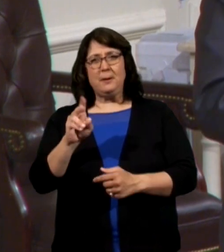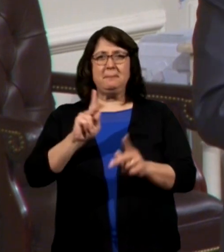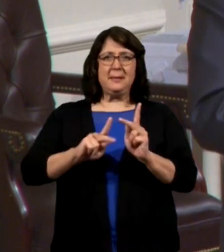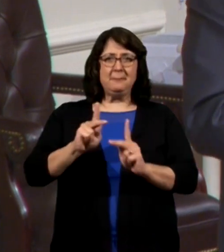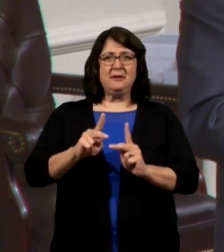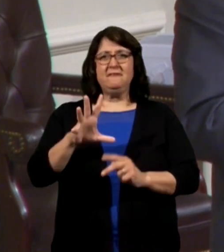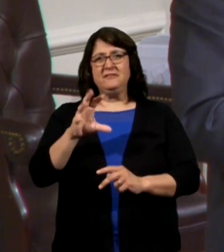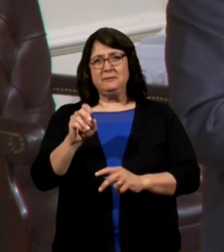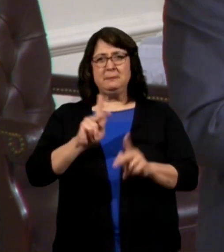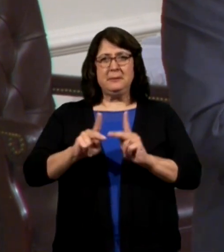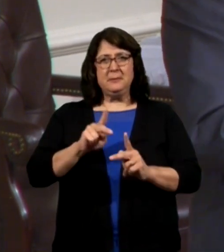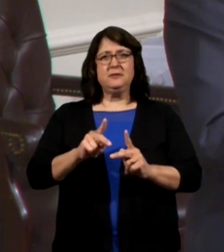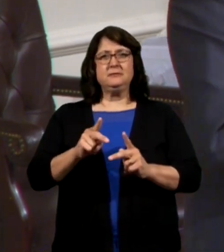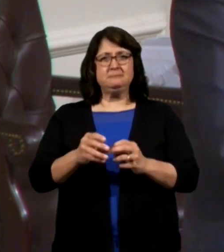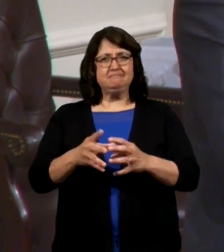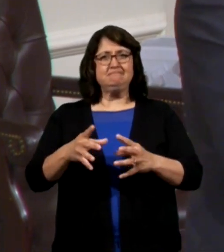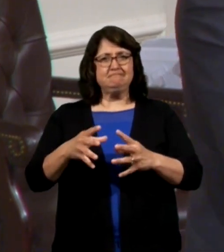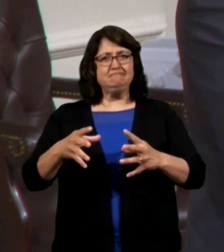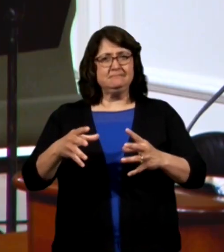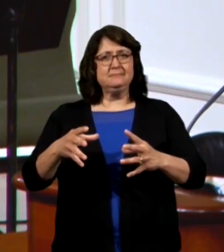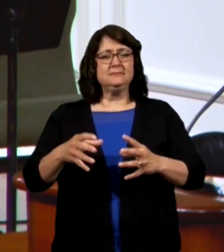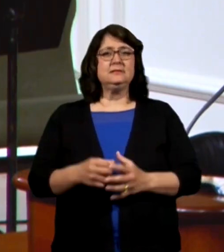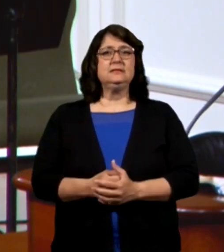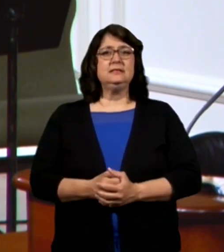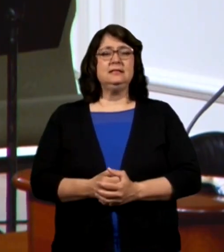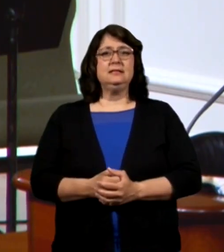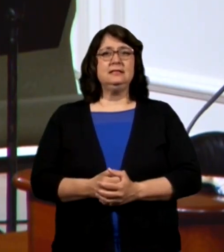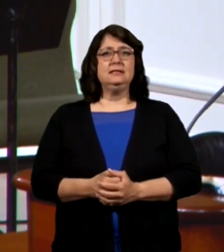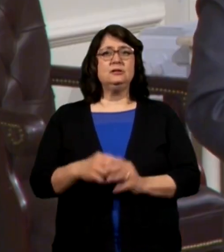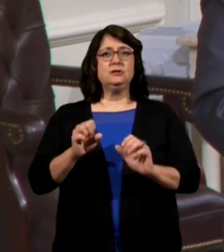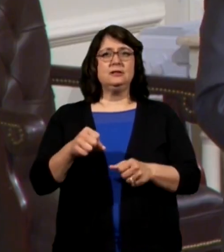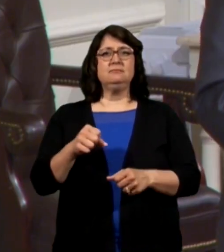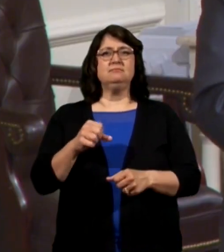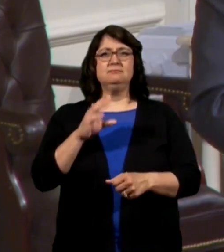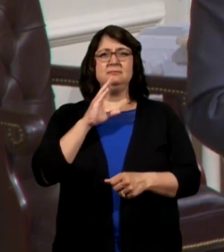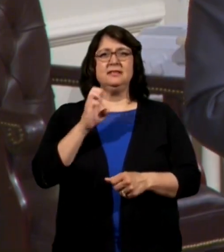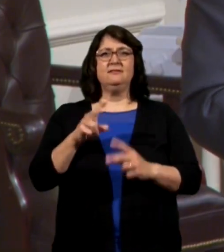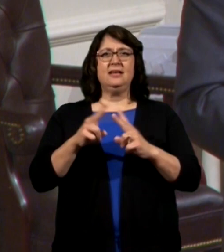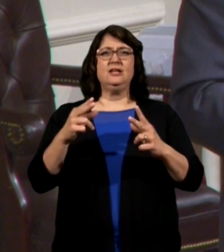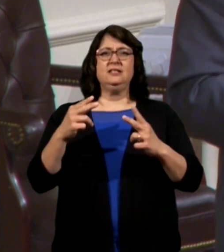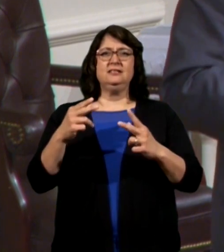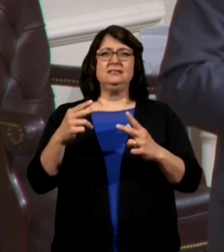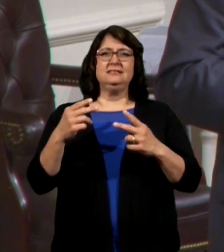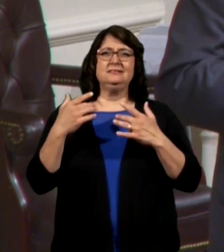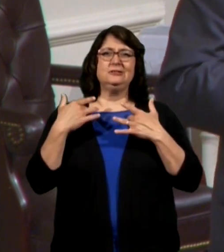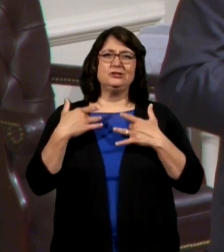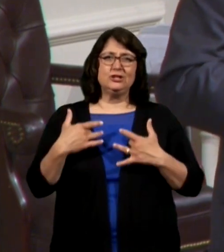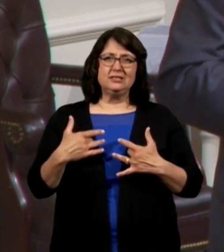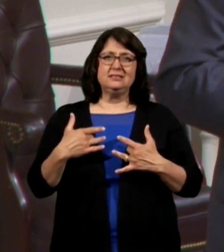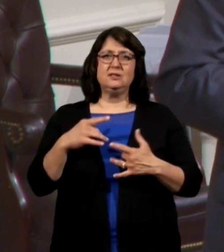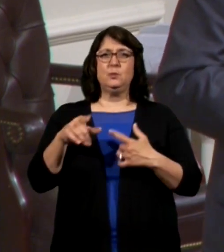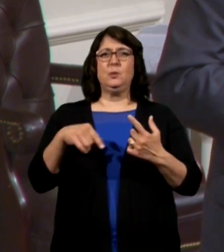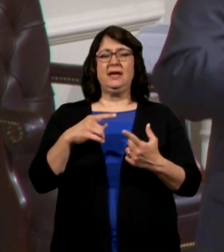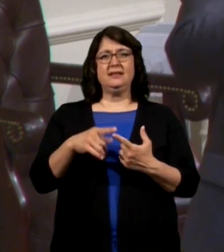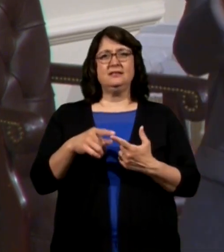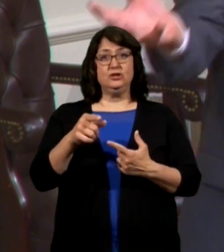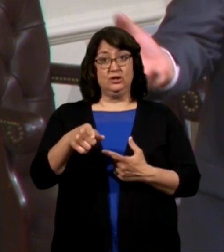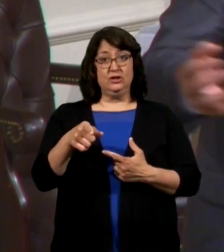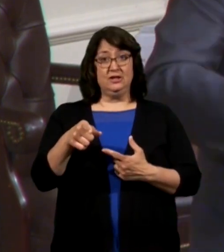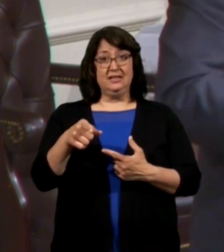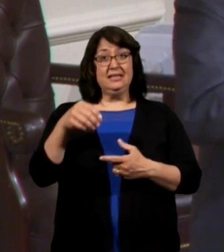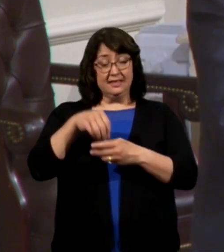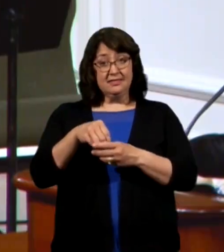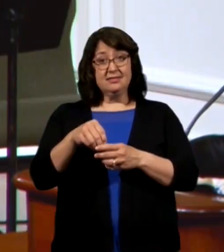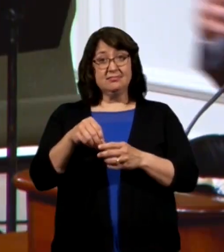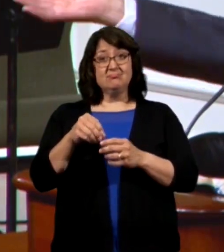50 people. And it can be very discouraging when you're in the